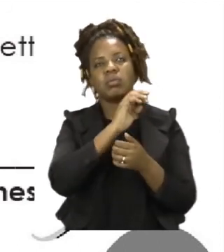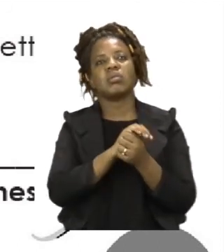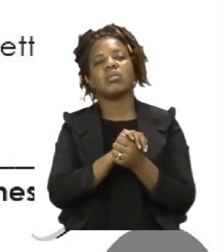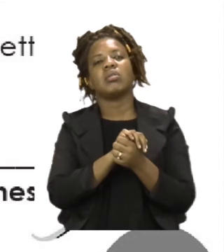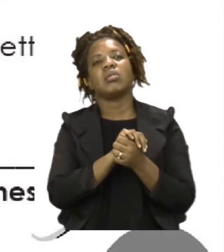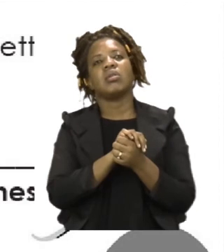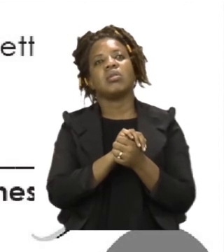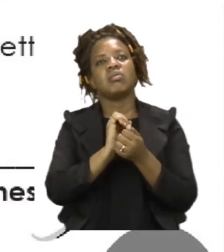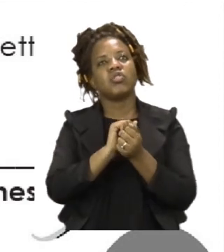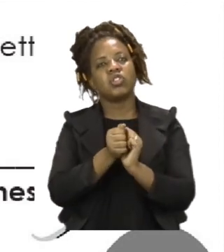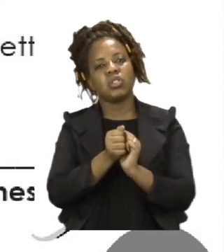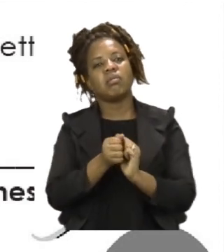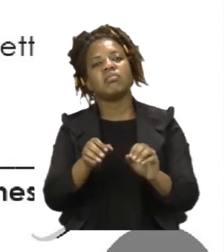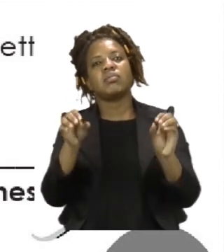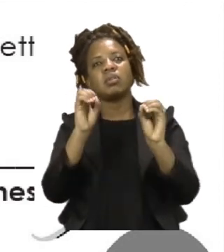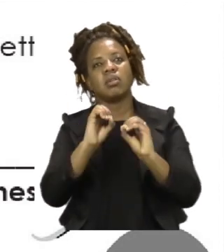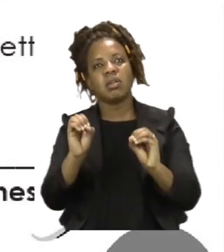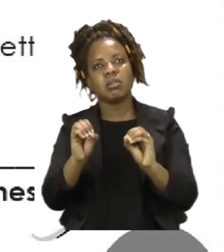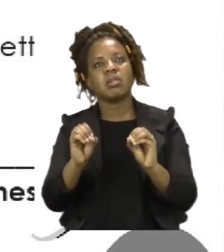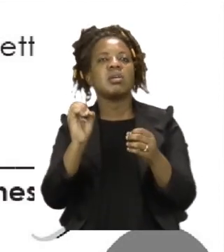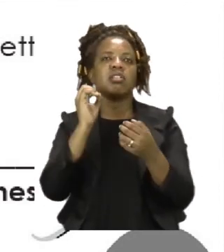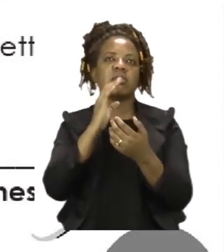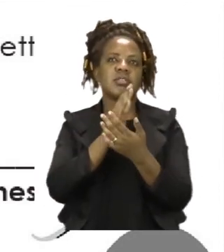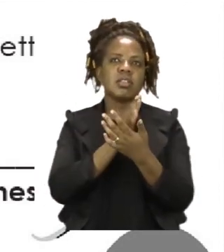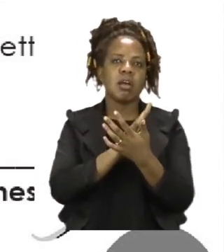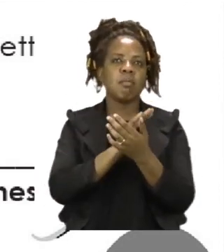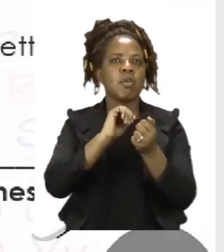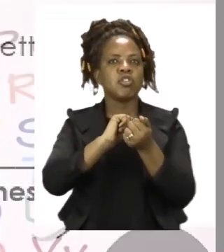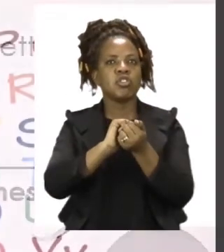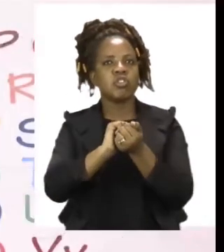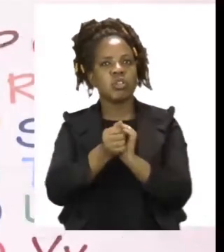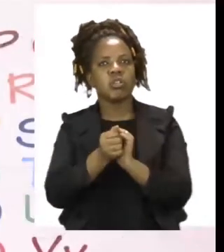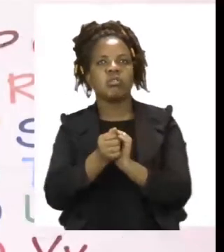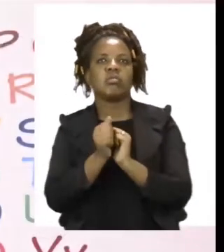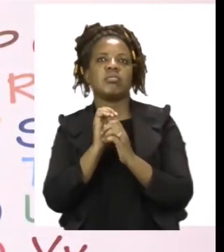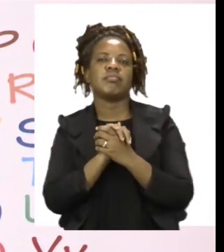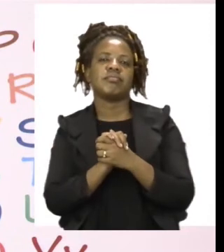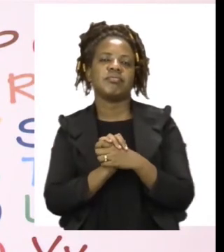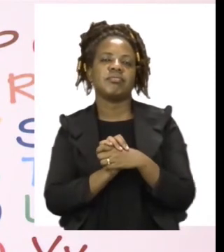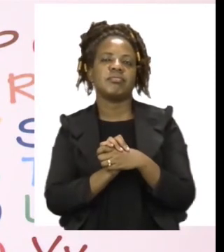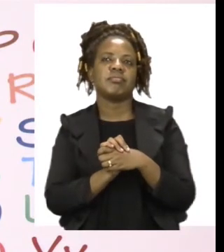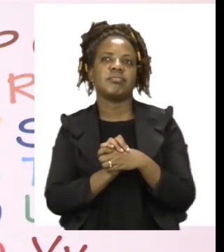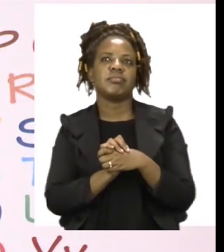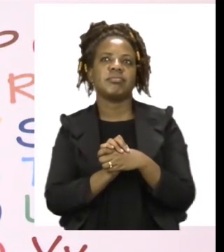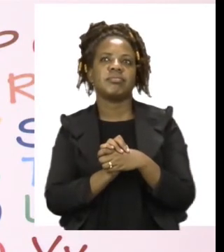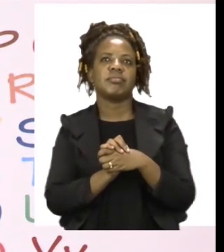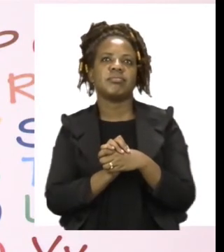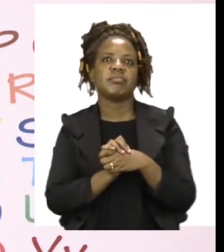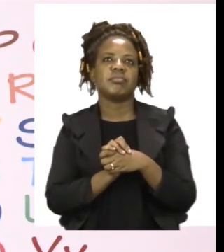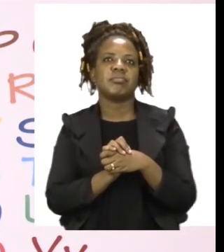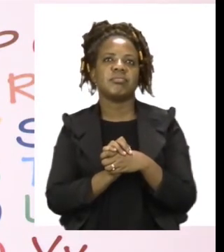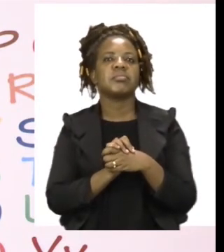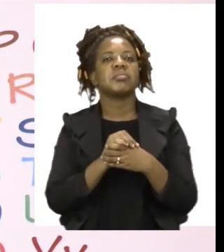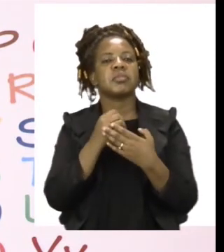is just depending on the plural relating to the singular. So I would like you to please try